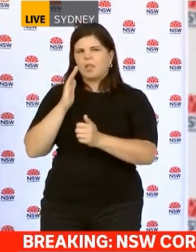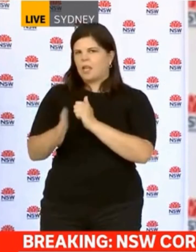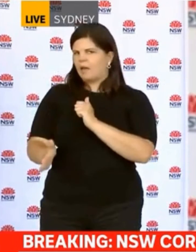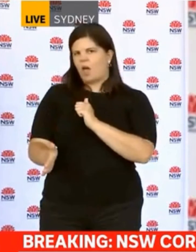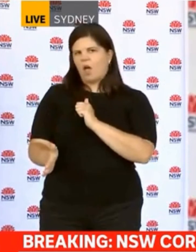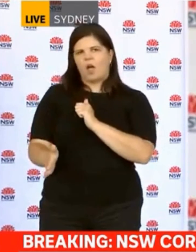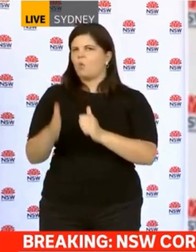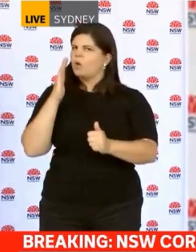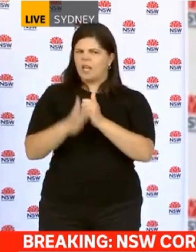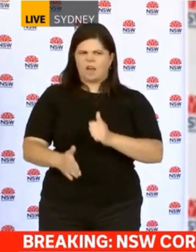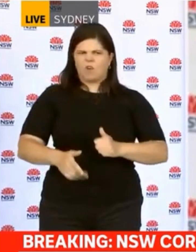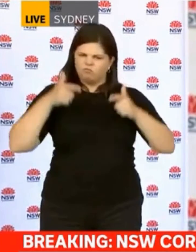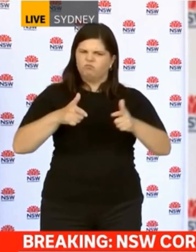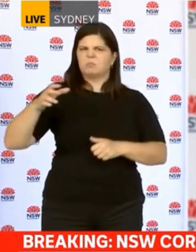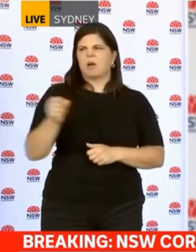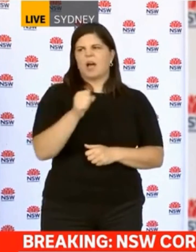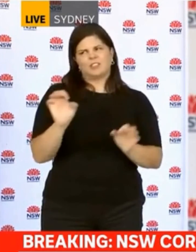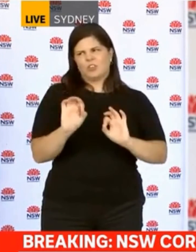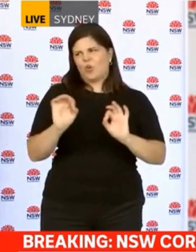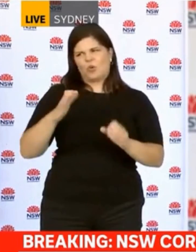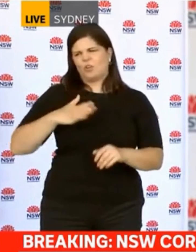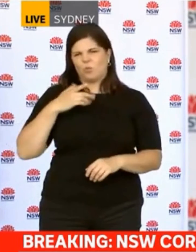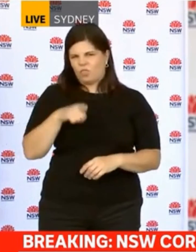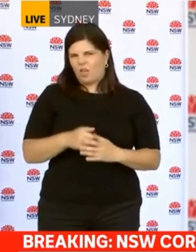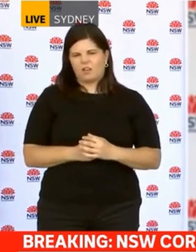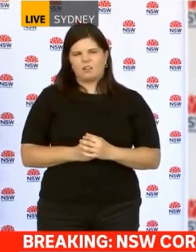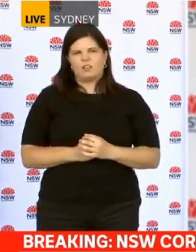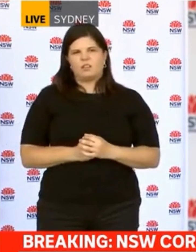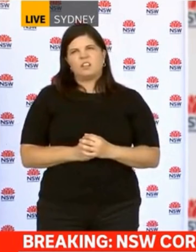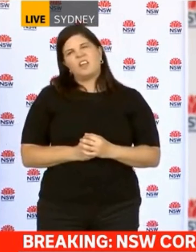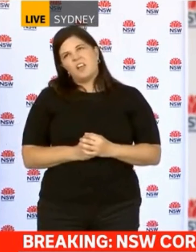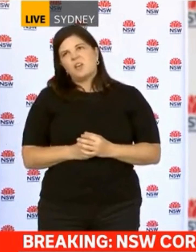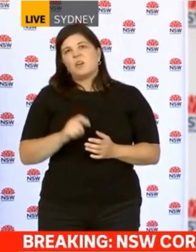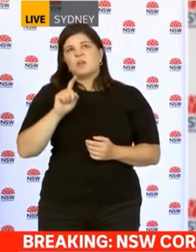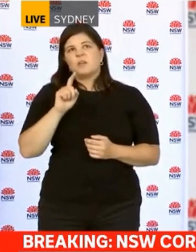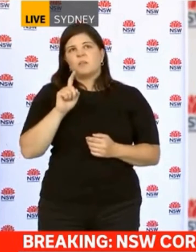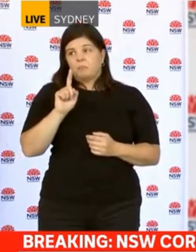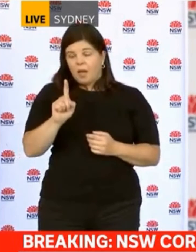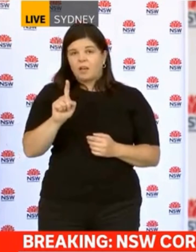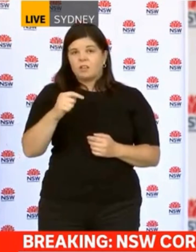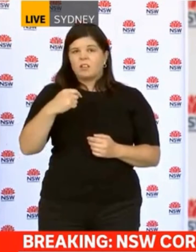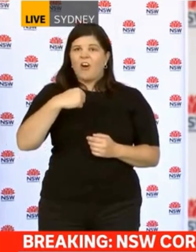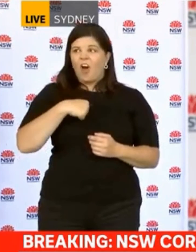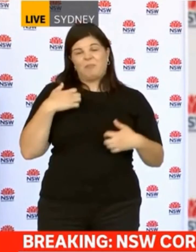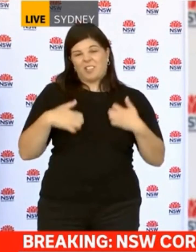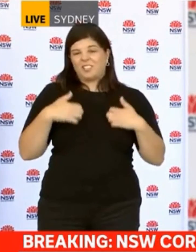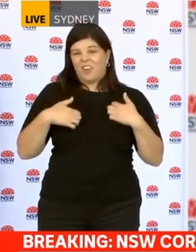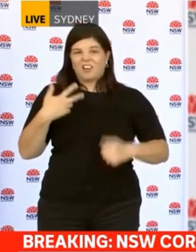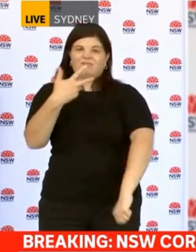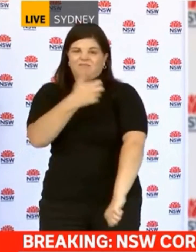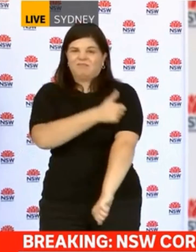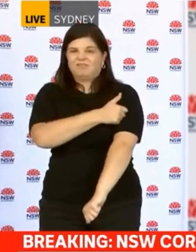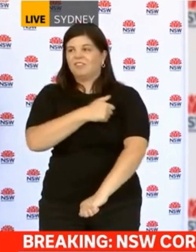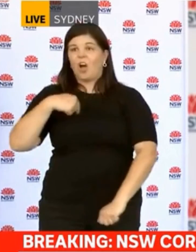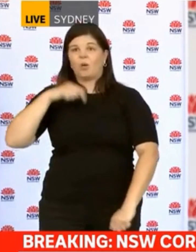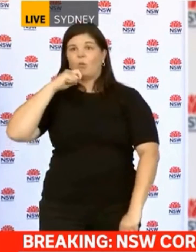position where we want to go down that path. But can I say that I personally can't wait for the